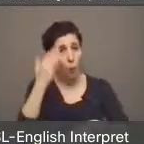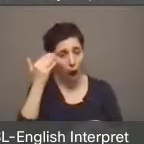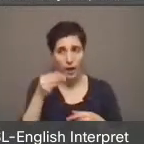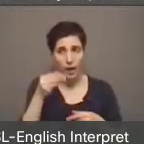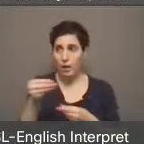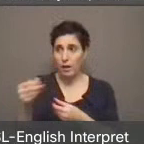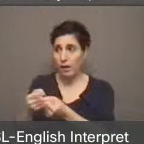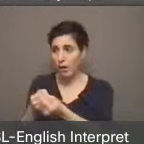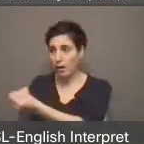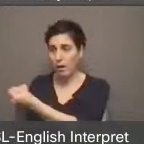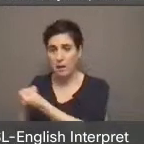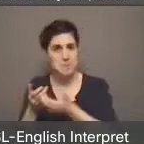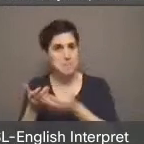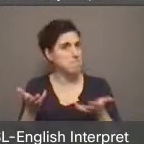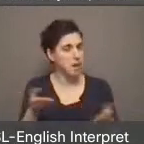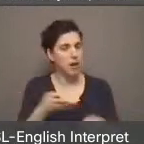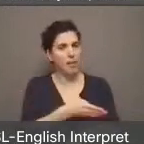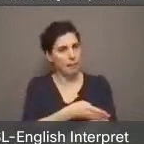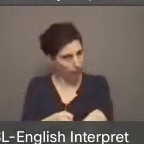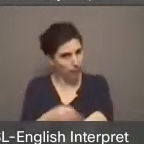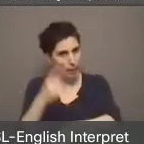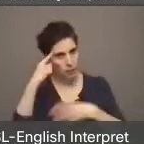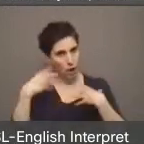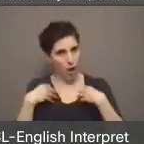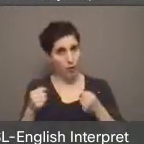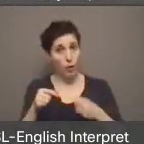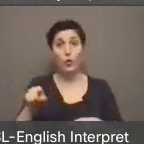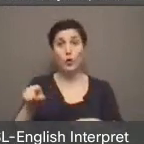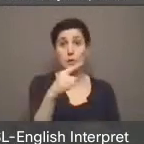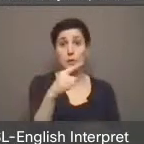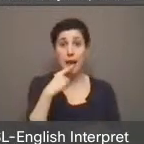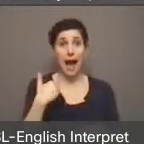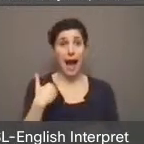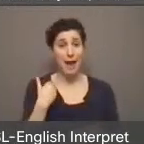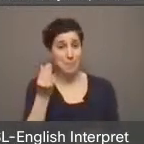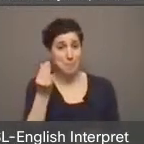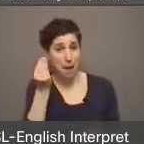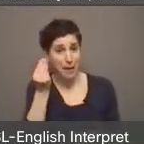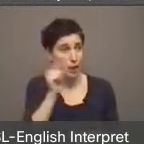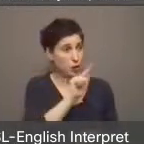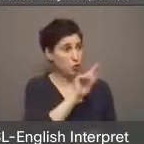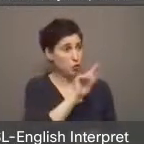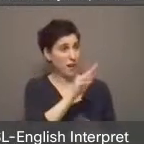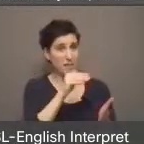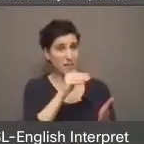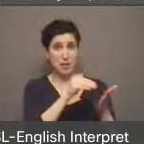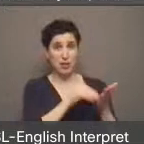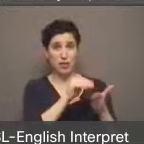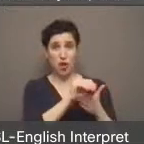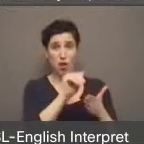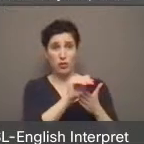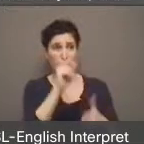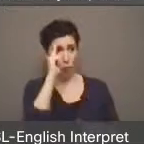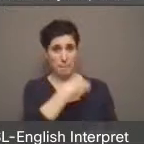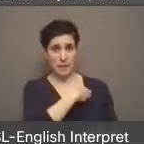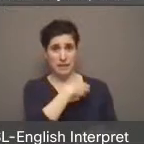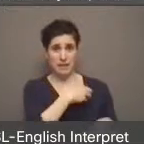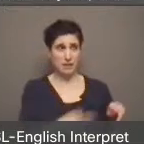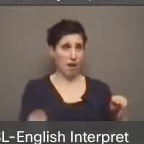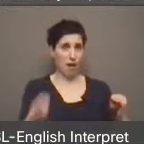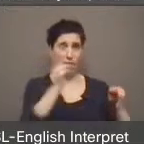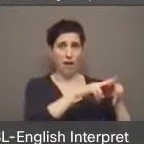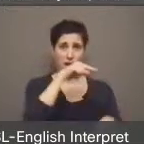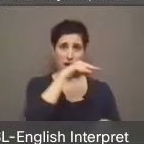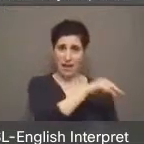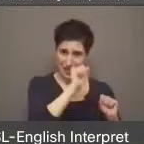So I ask you, how is it that you say you have money for $25 million increase for the police, but you do not